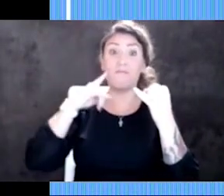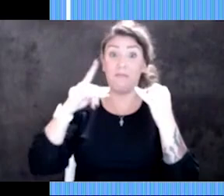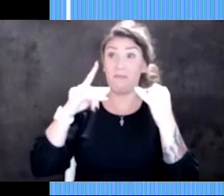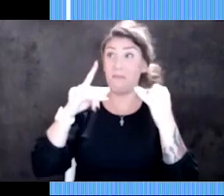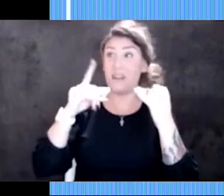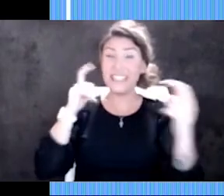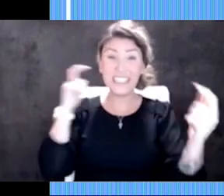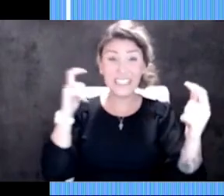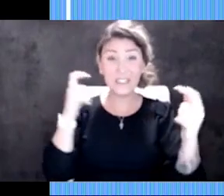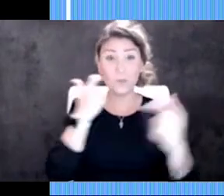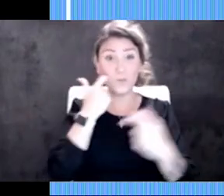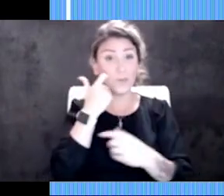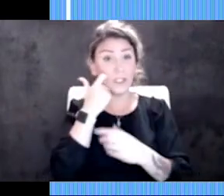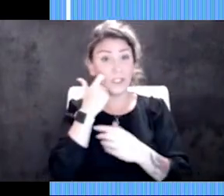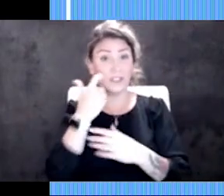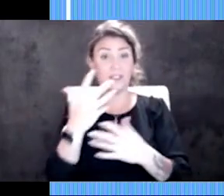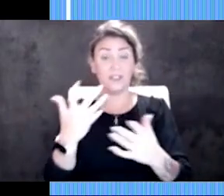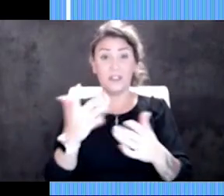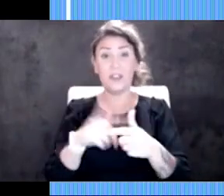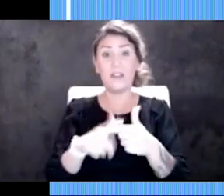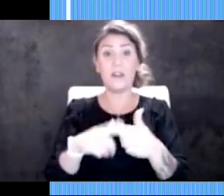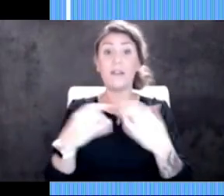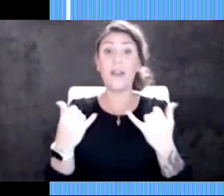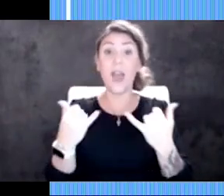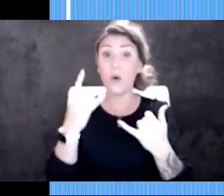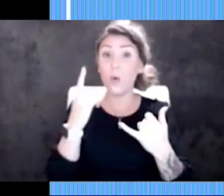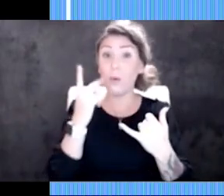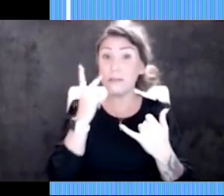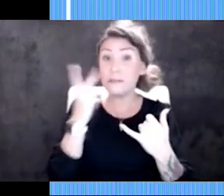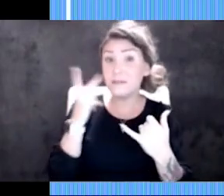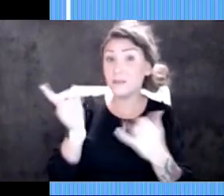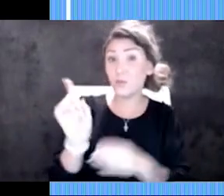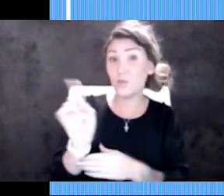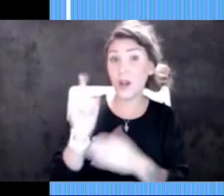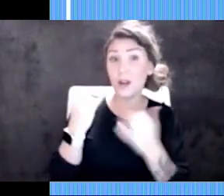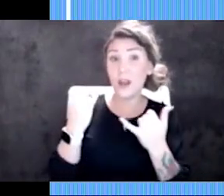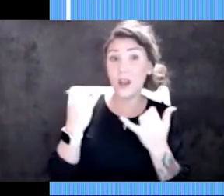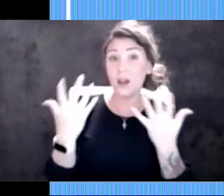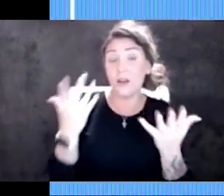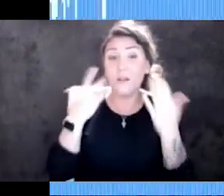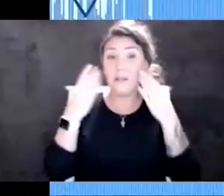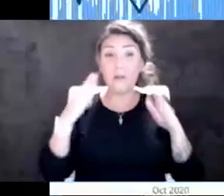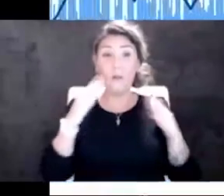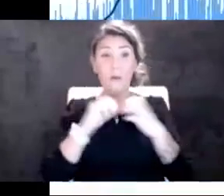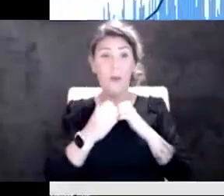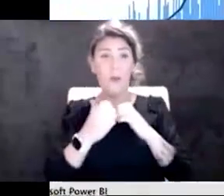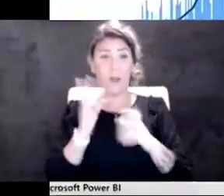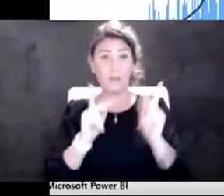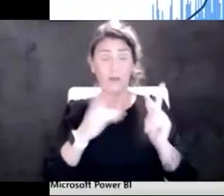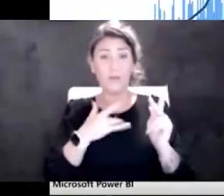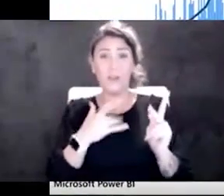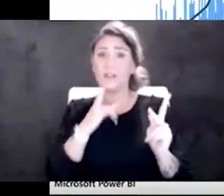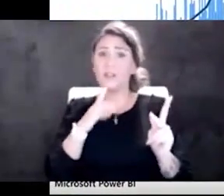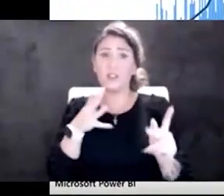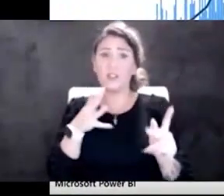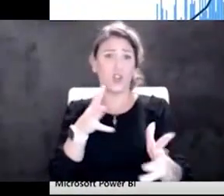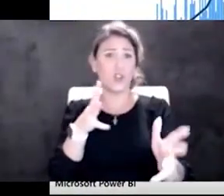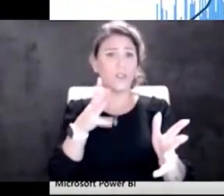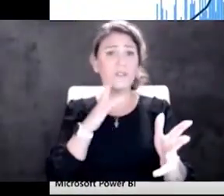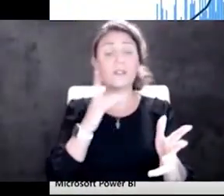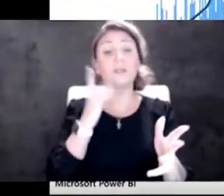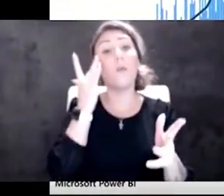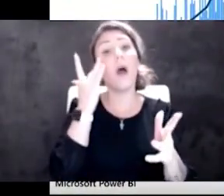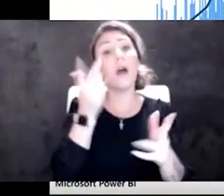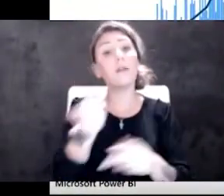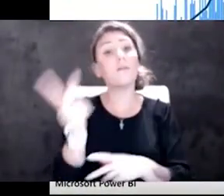recently, and now look at where we are. I don't know how anybody else feels, but I'm really nervous, and I'm nervous about a couple of reasons. First of all,